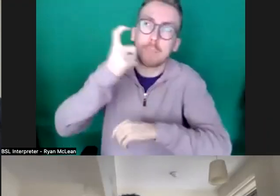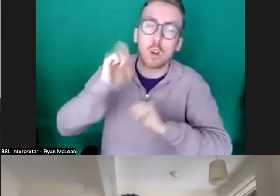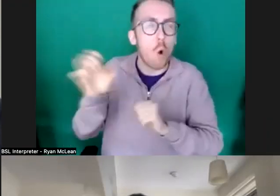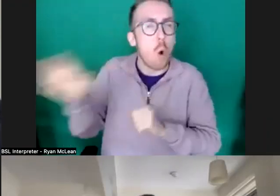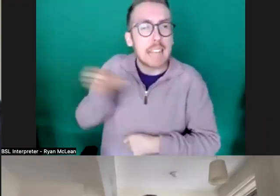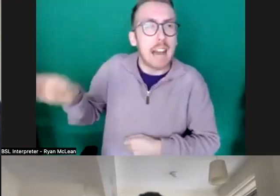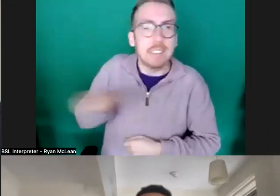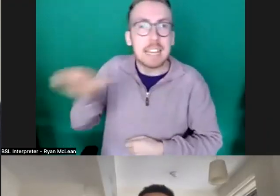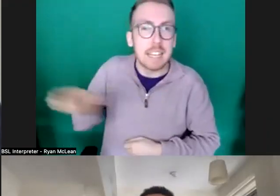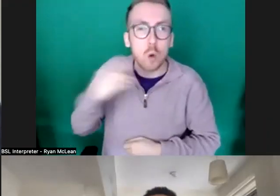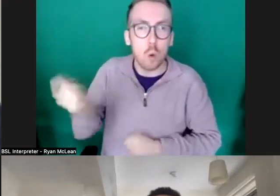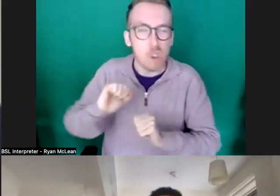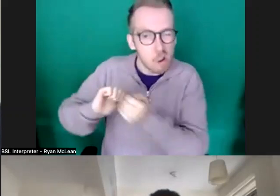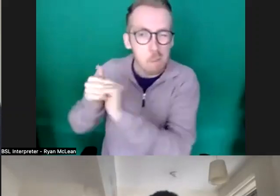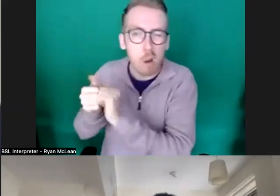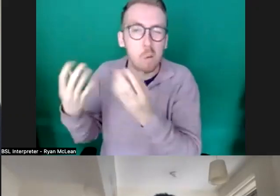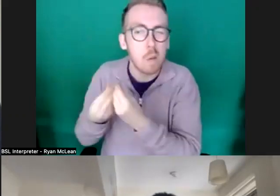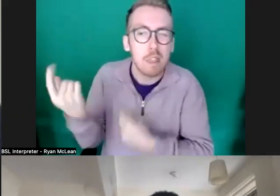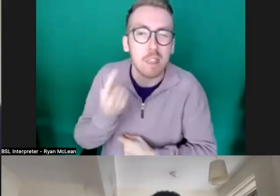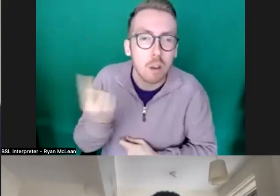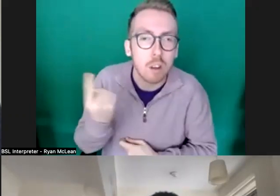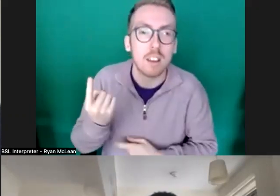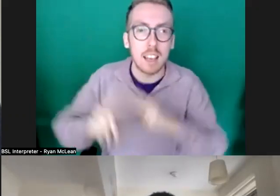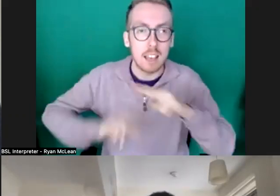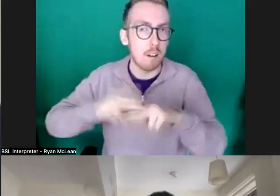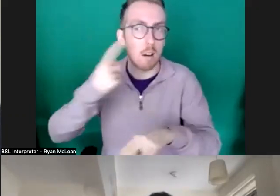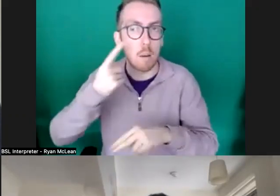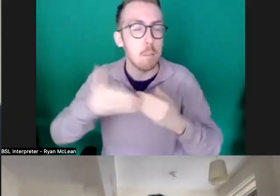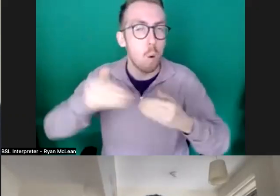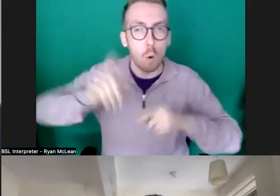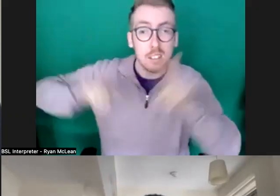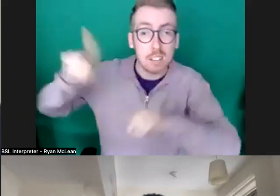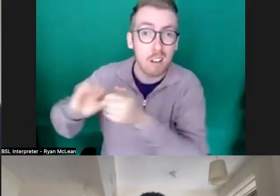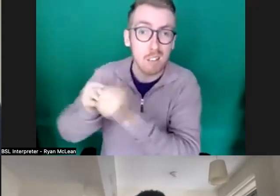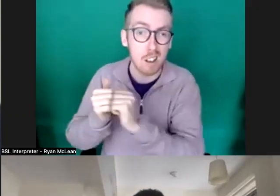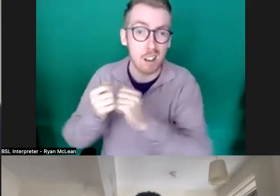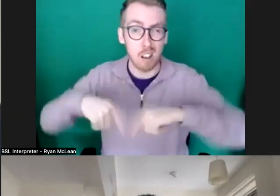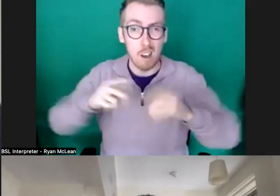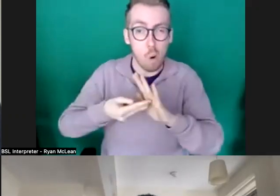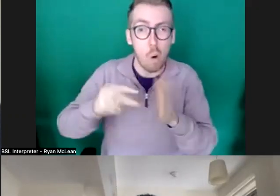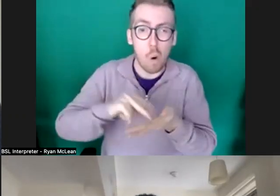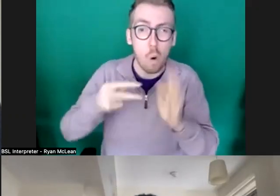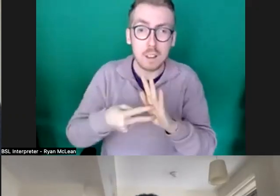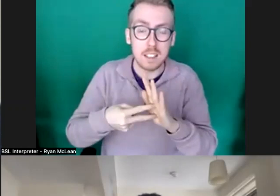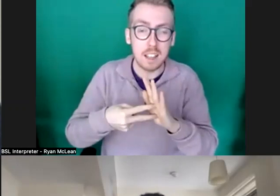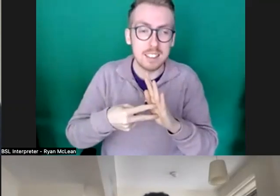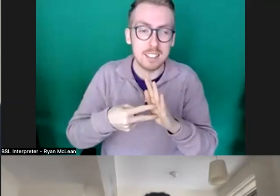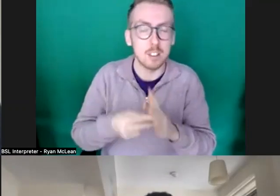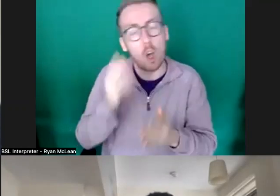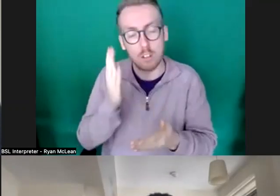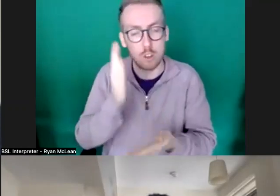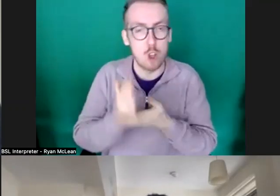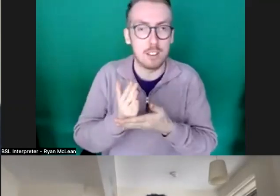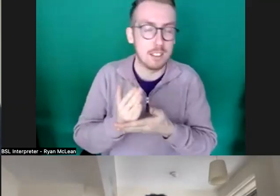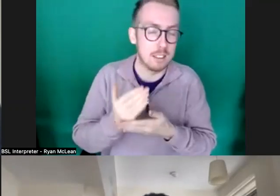who who your partners might be if you're looking at more diverse partners um as an organization obviously certain blacks is always looking for